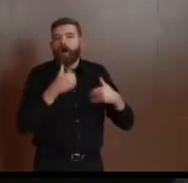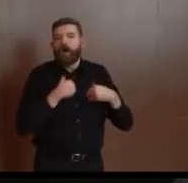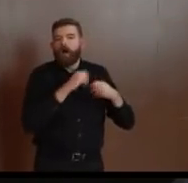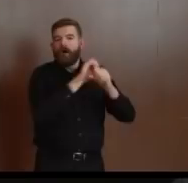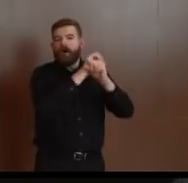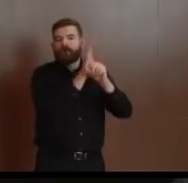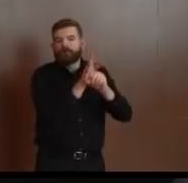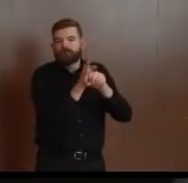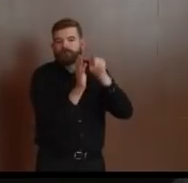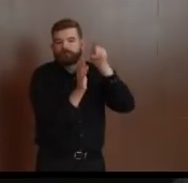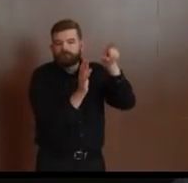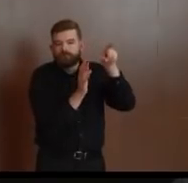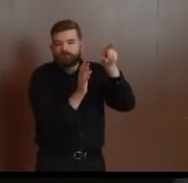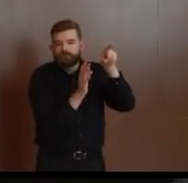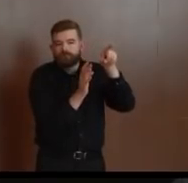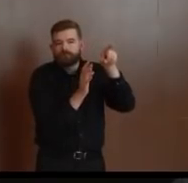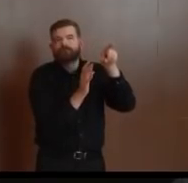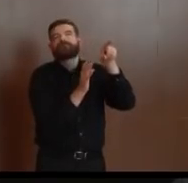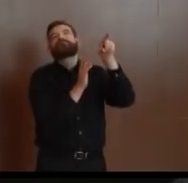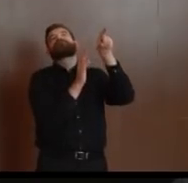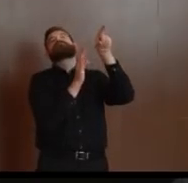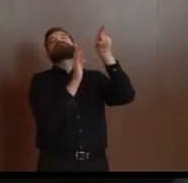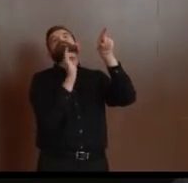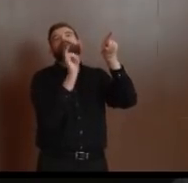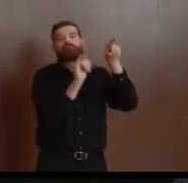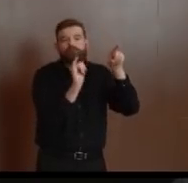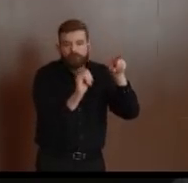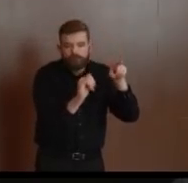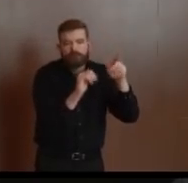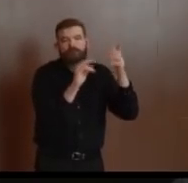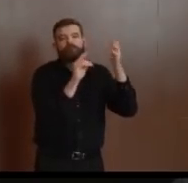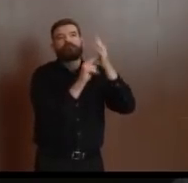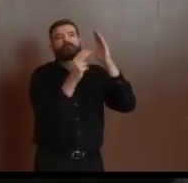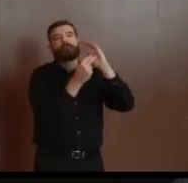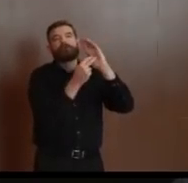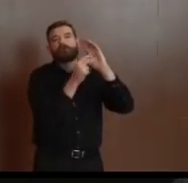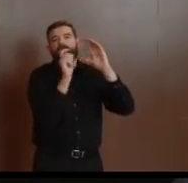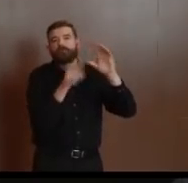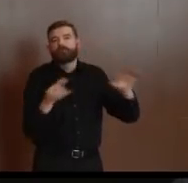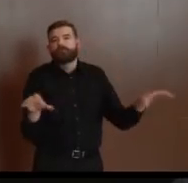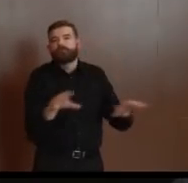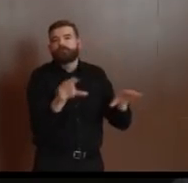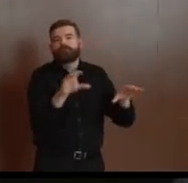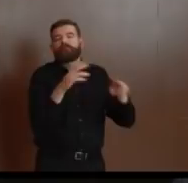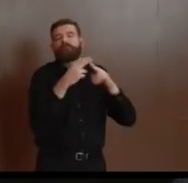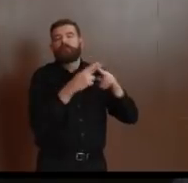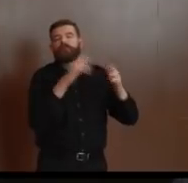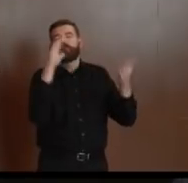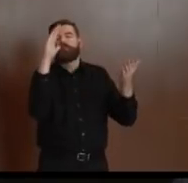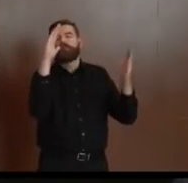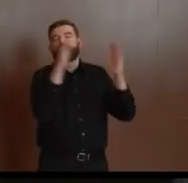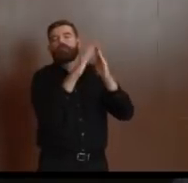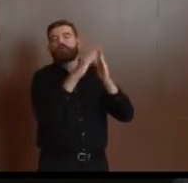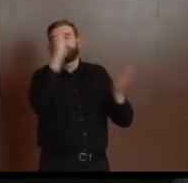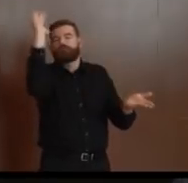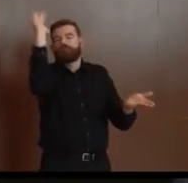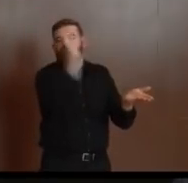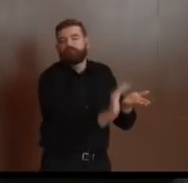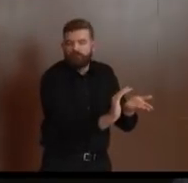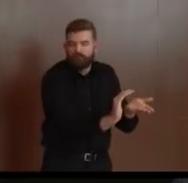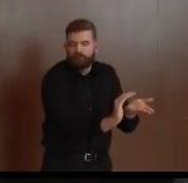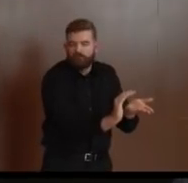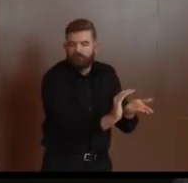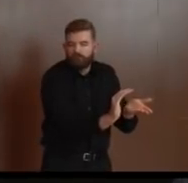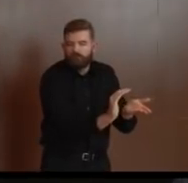trying as best as possible with the local resources to do as best as possible, identifying contacts. But, again,